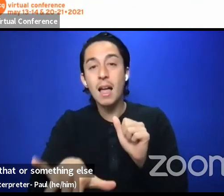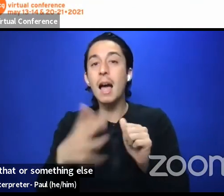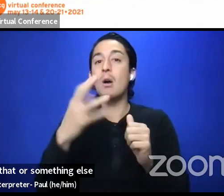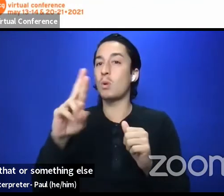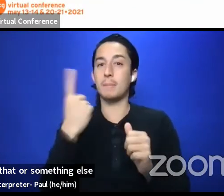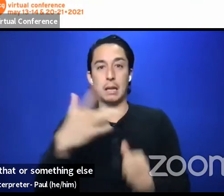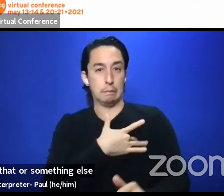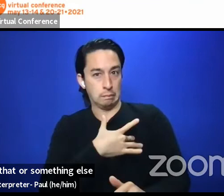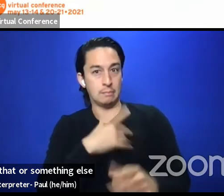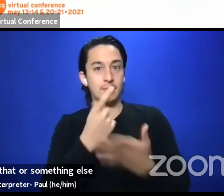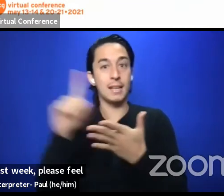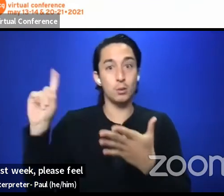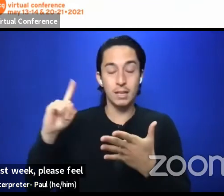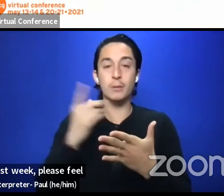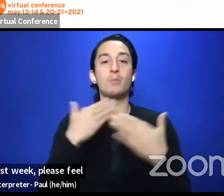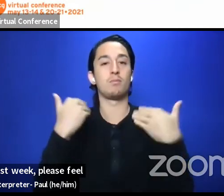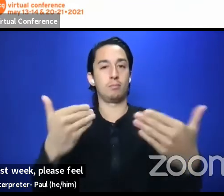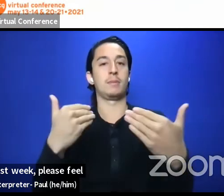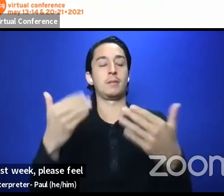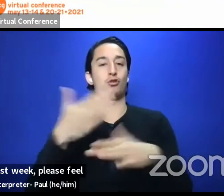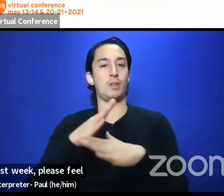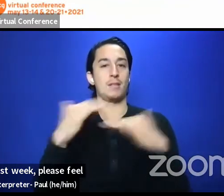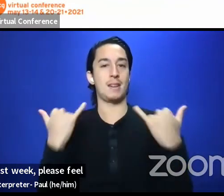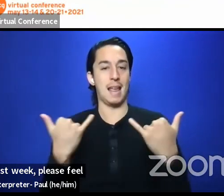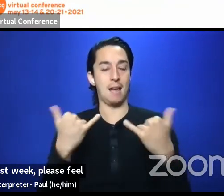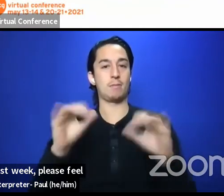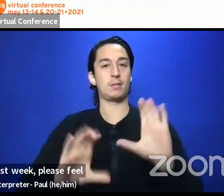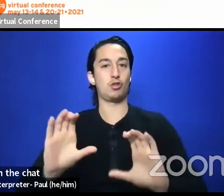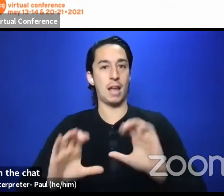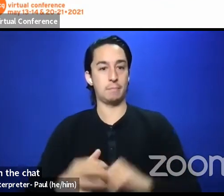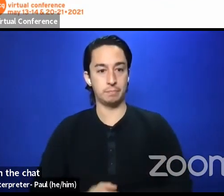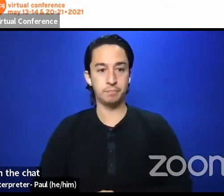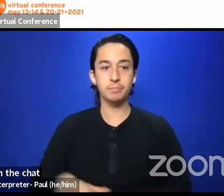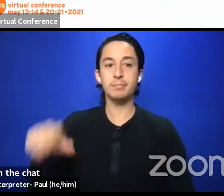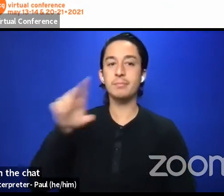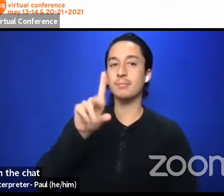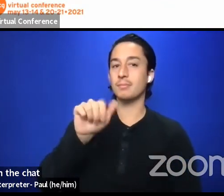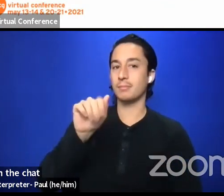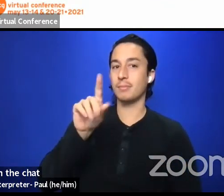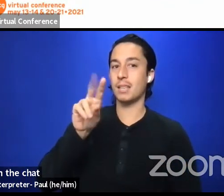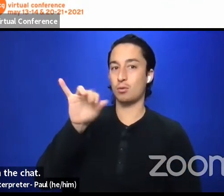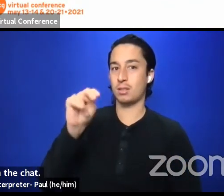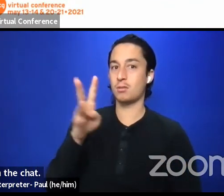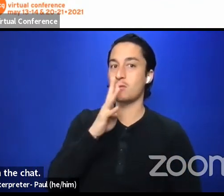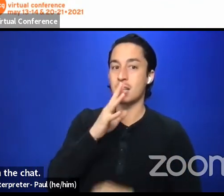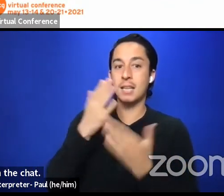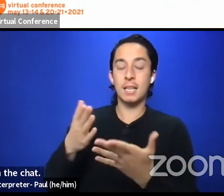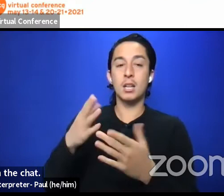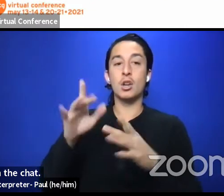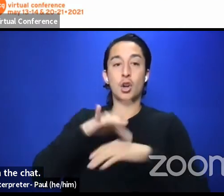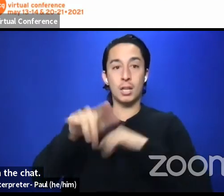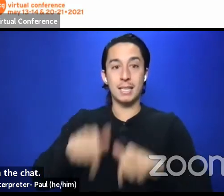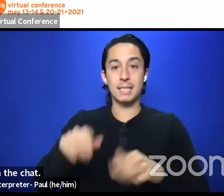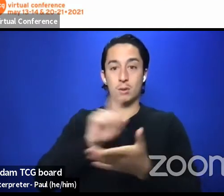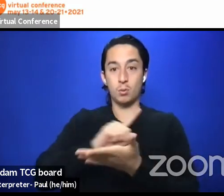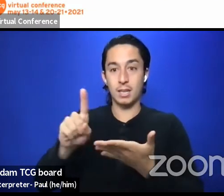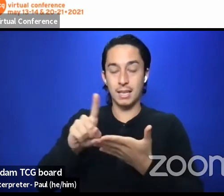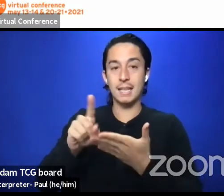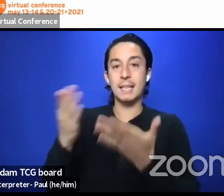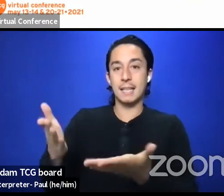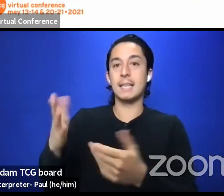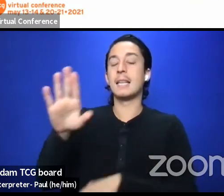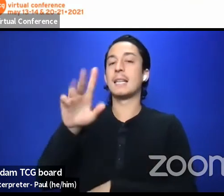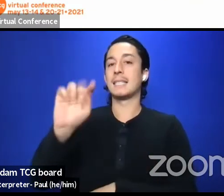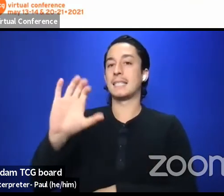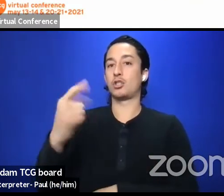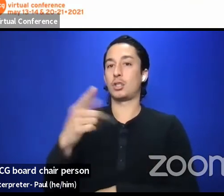free to share it now in the chat. And earlier this week, as Madam TCG board chairperson mentioned Nicole Salter,